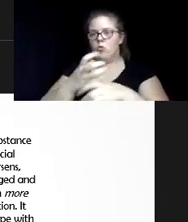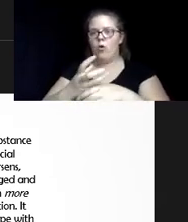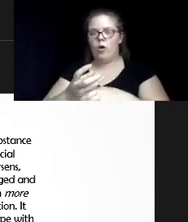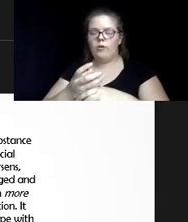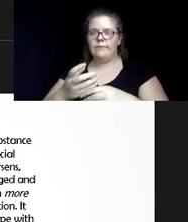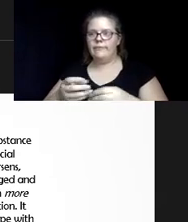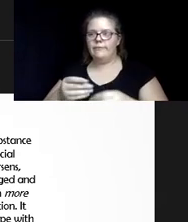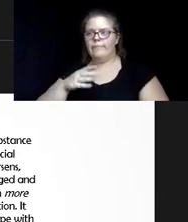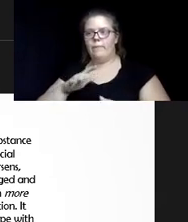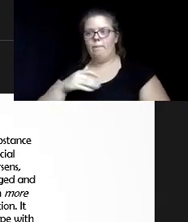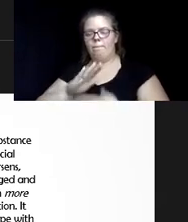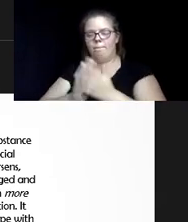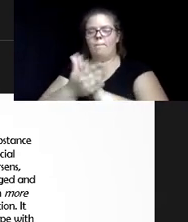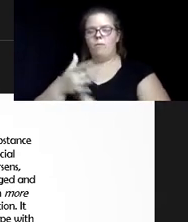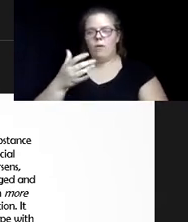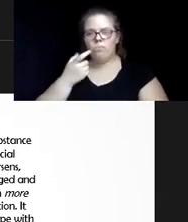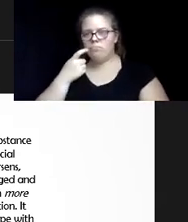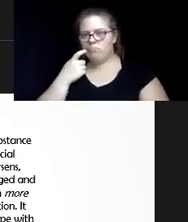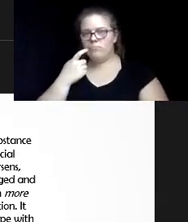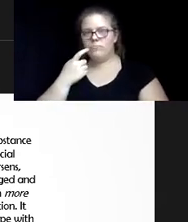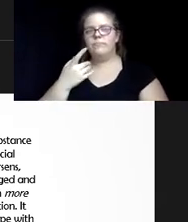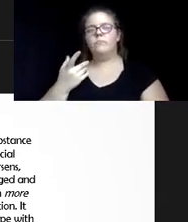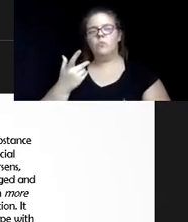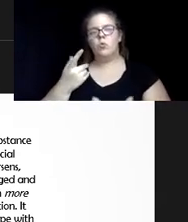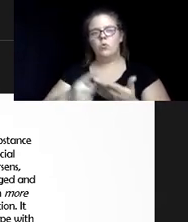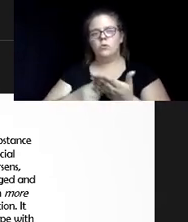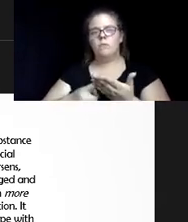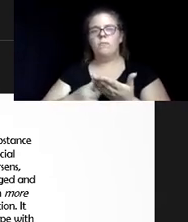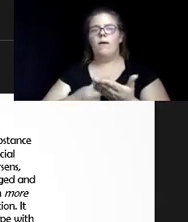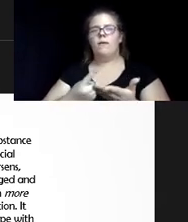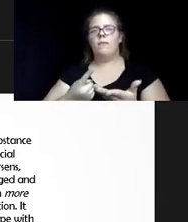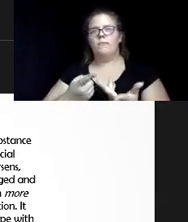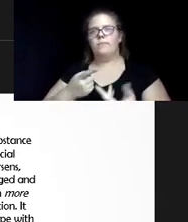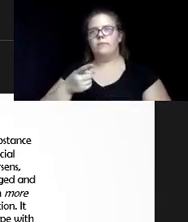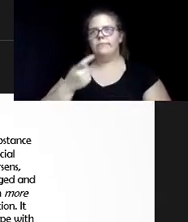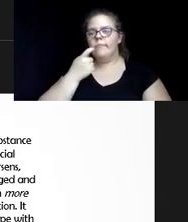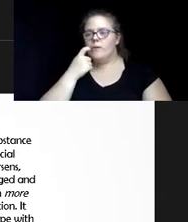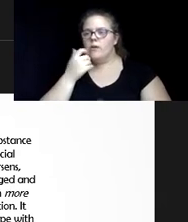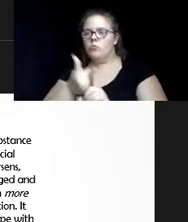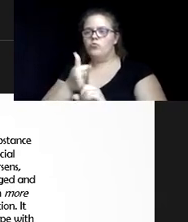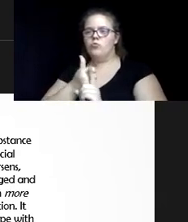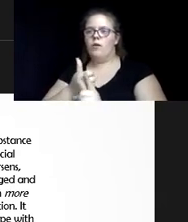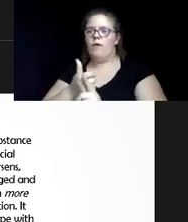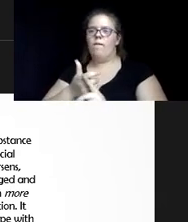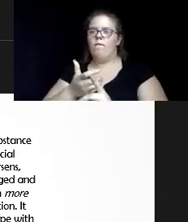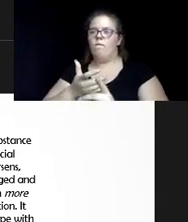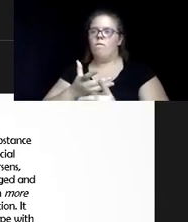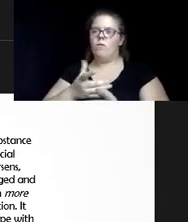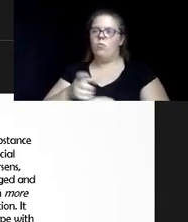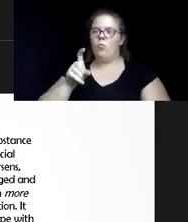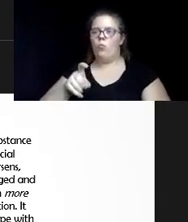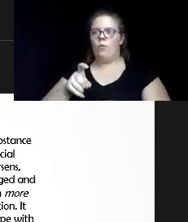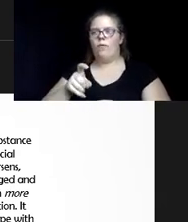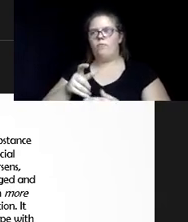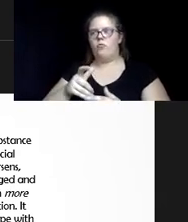like I was saying, sometimes getting into addiction can be unintentional, maybe in an effort for the elderly to just want to feel better.